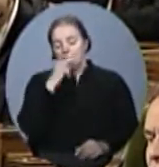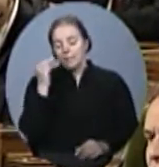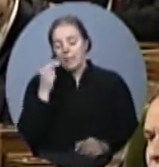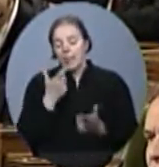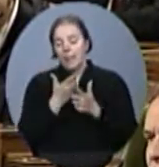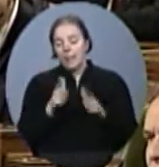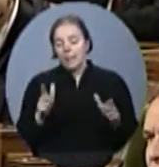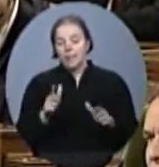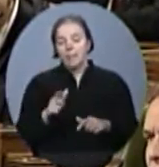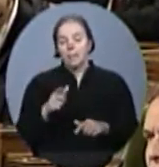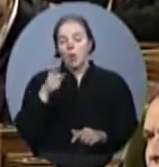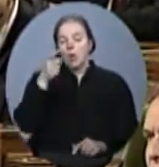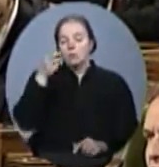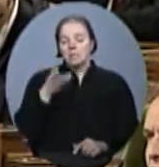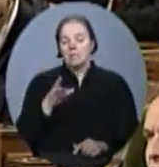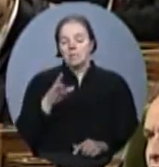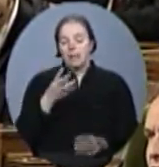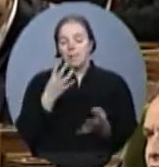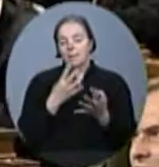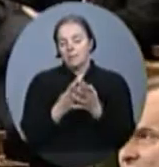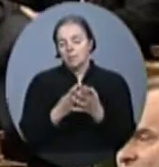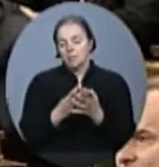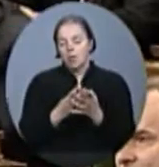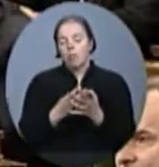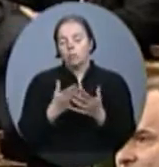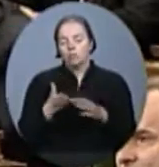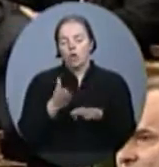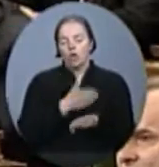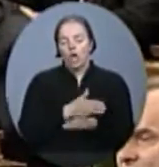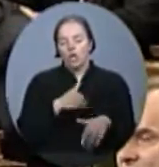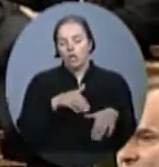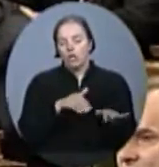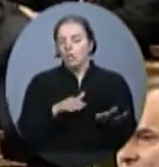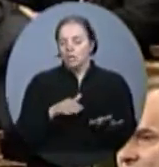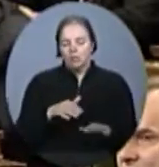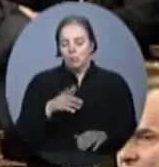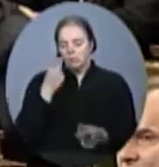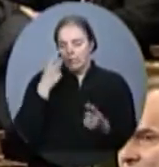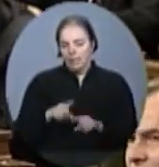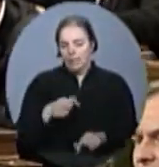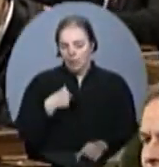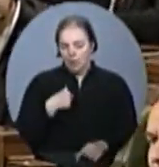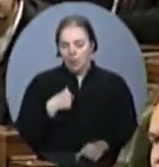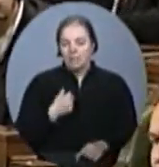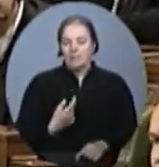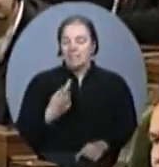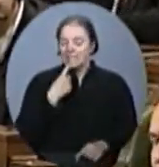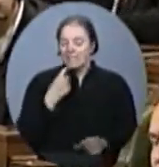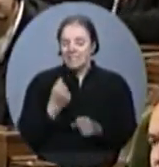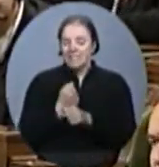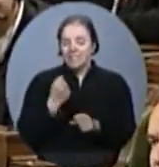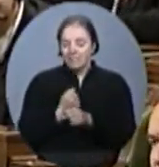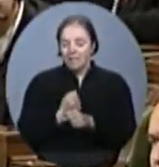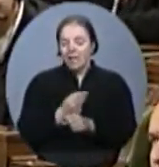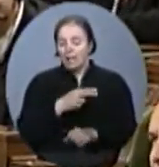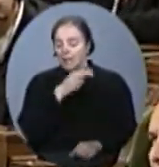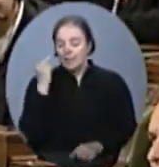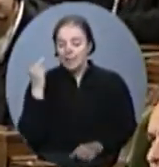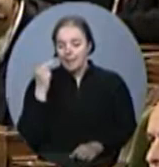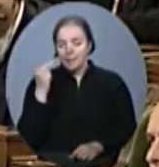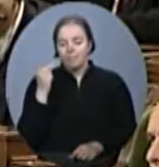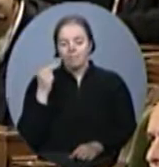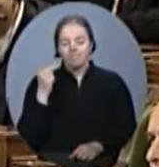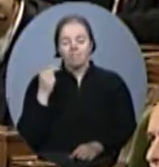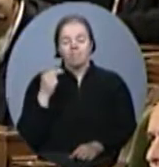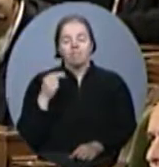of their sentence. We think it's wrong that arsonists are allowed to serve their sentence in the comfort of their own home after they've burned other